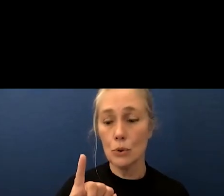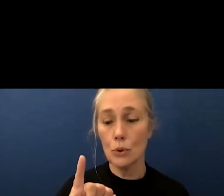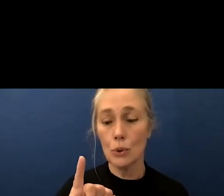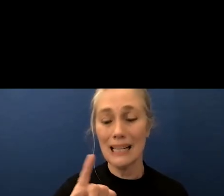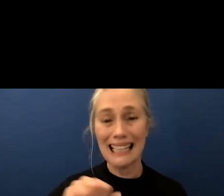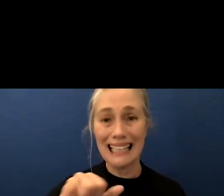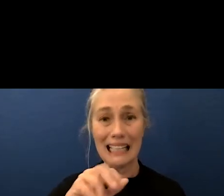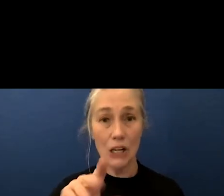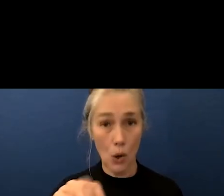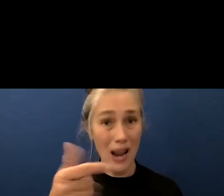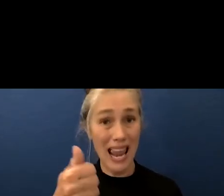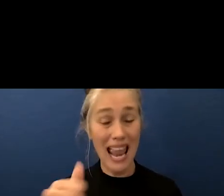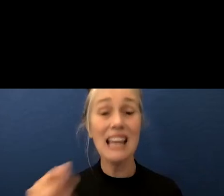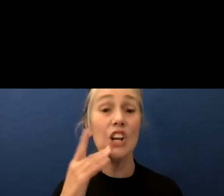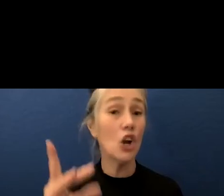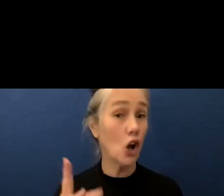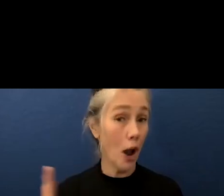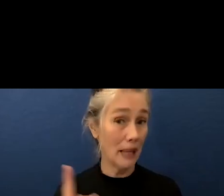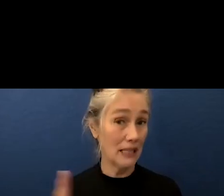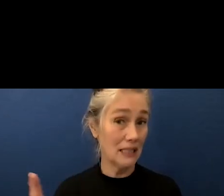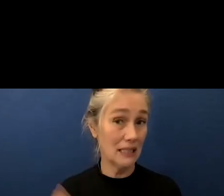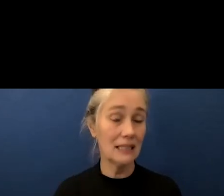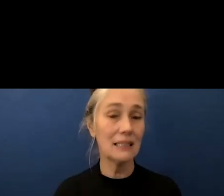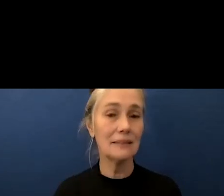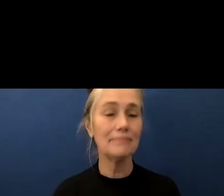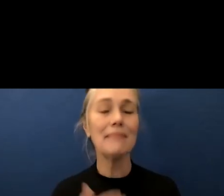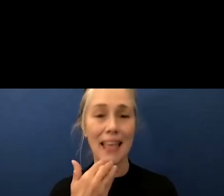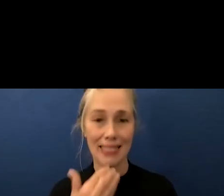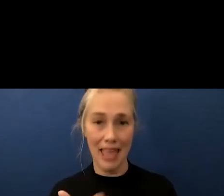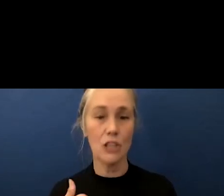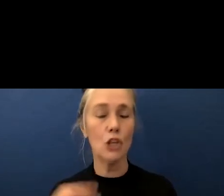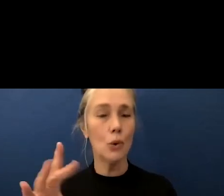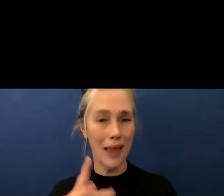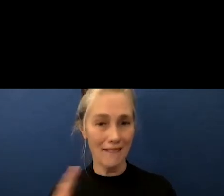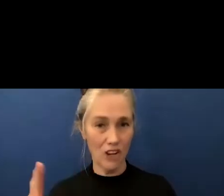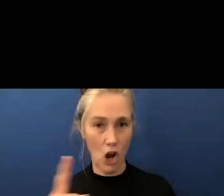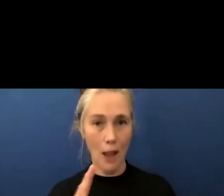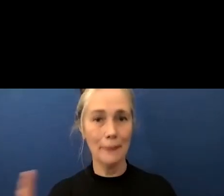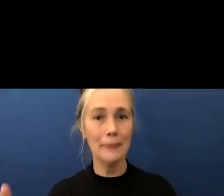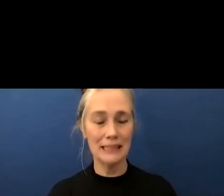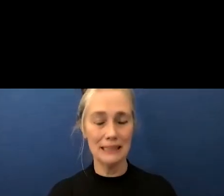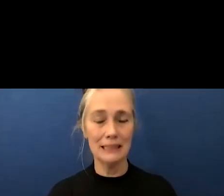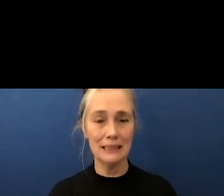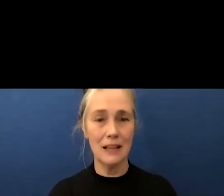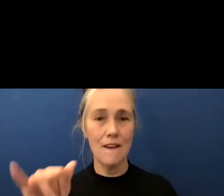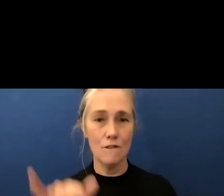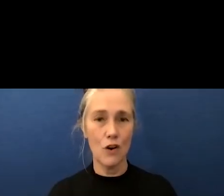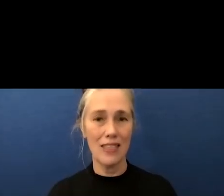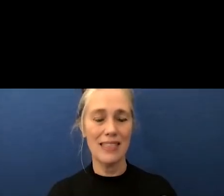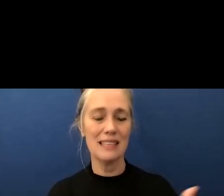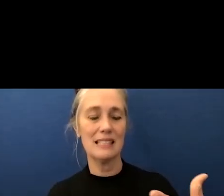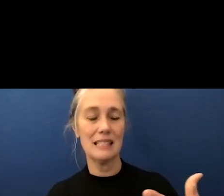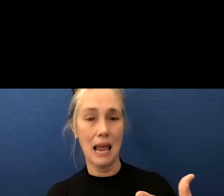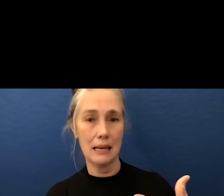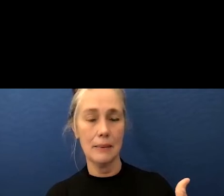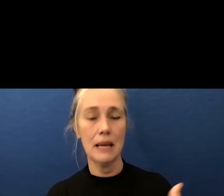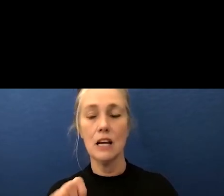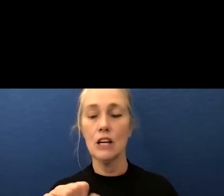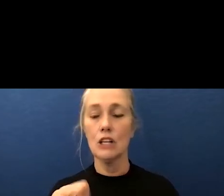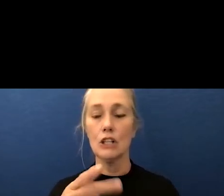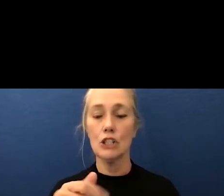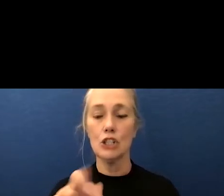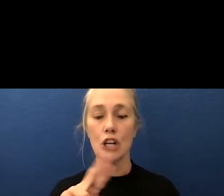you president for we do have public comment on this um item and i will name the speakers sharon jagodka